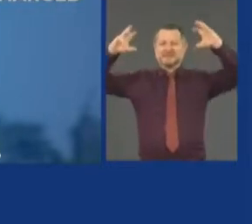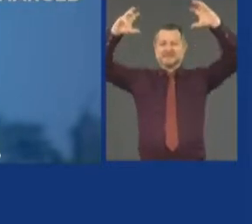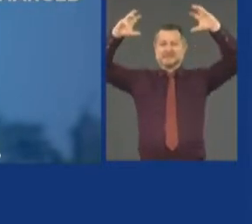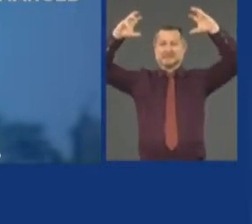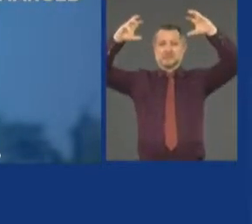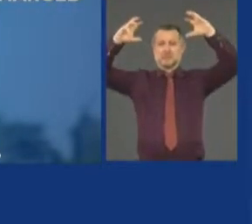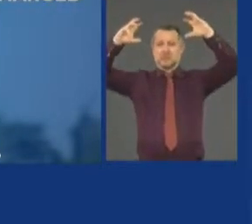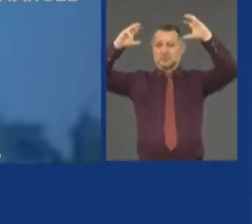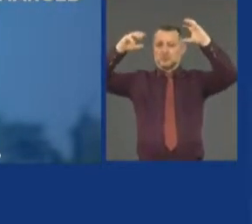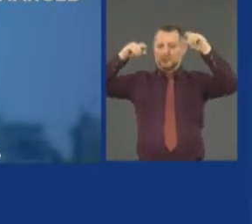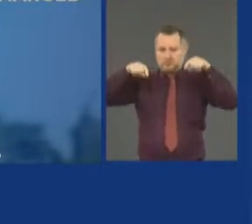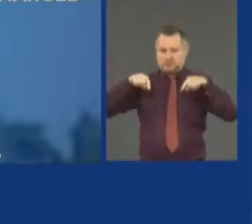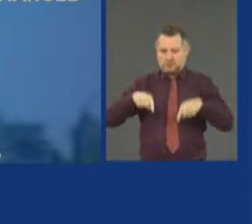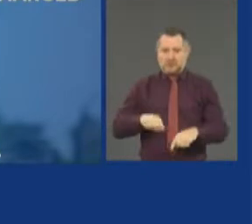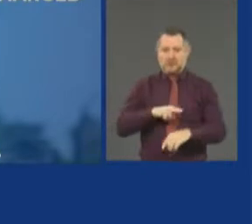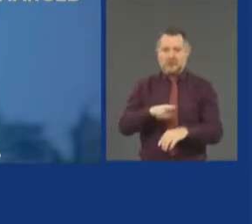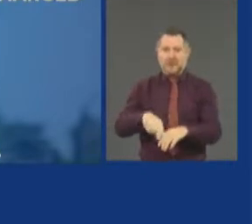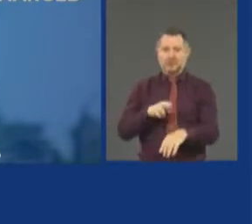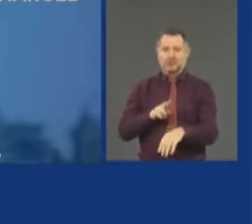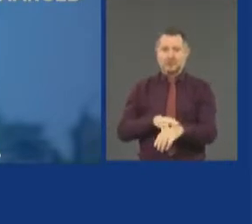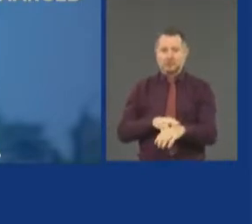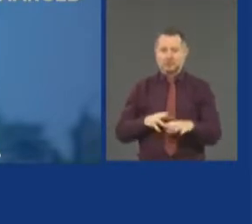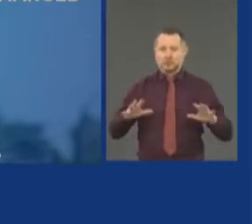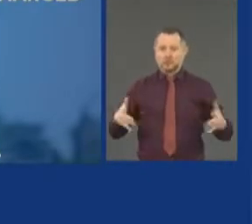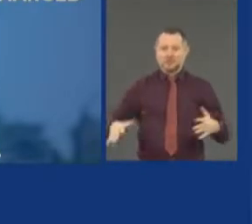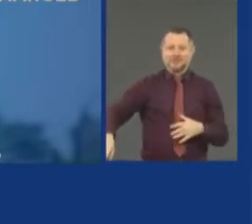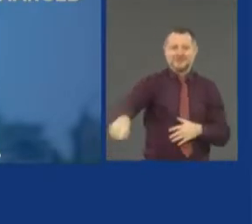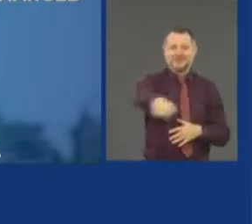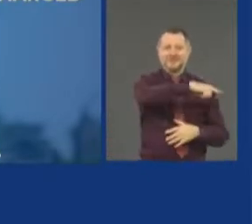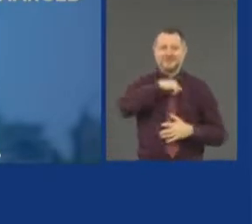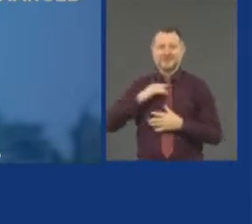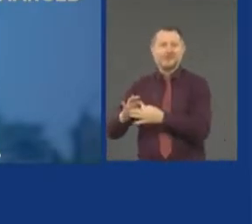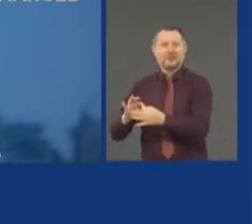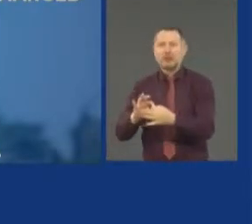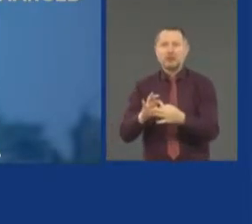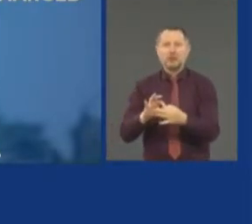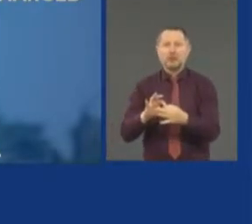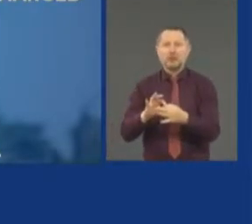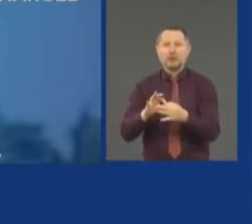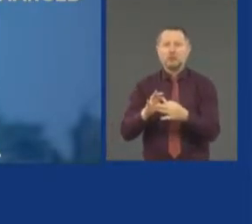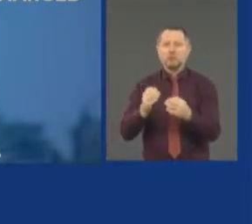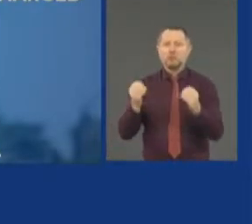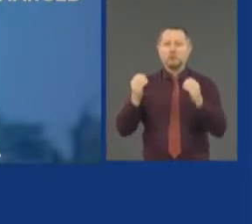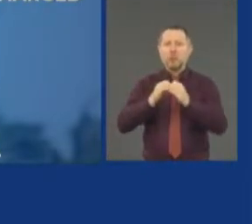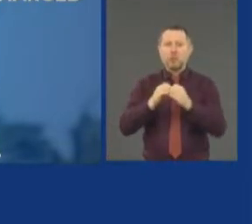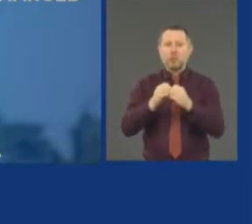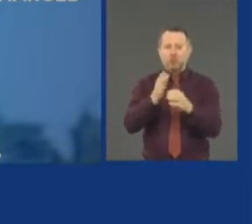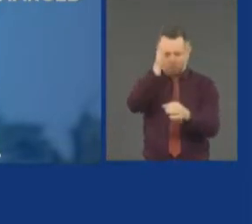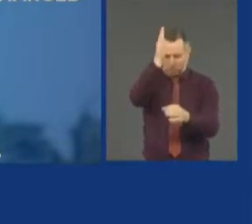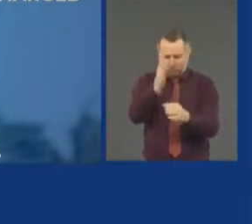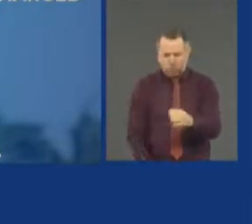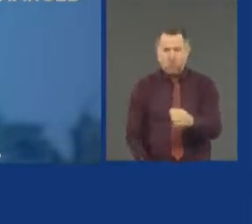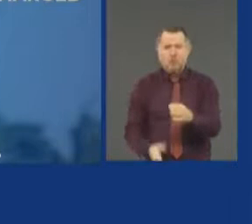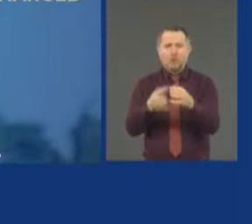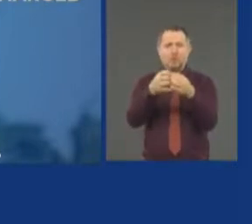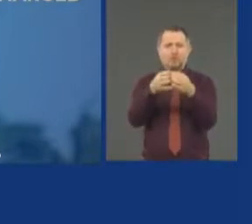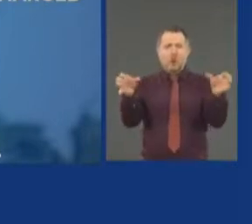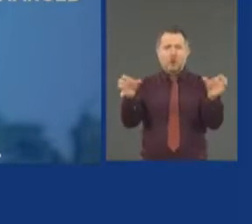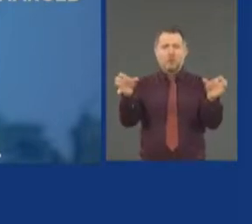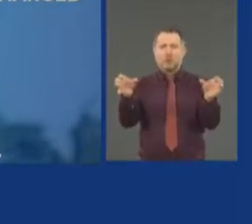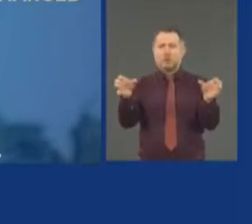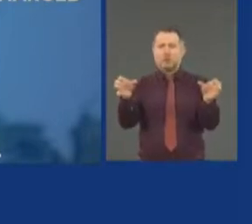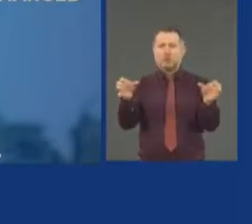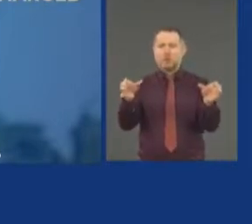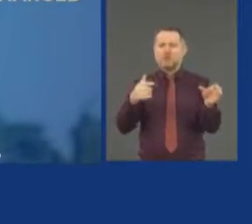more divided than it has been at any time in my lifetime, just a